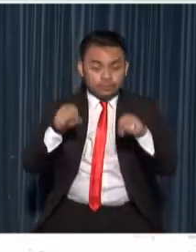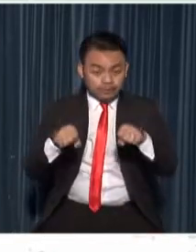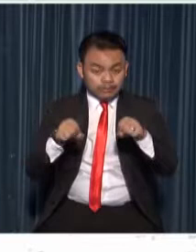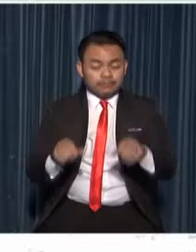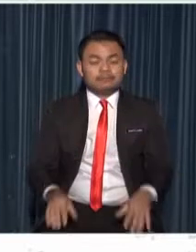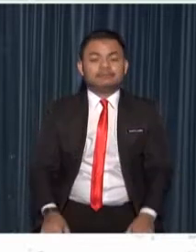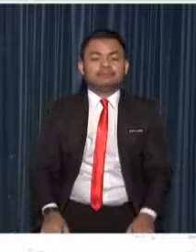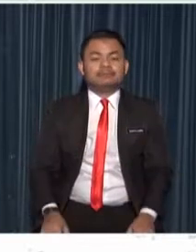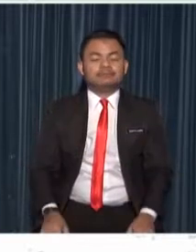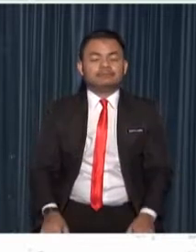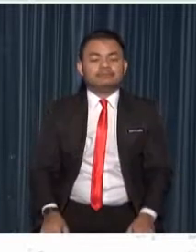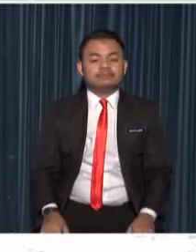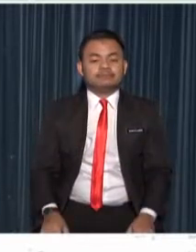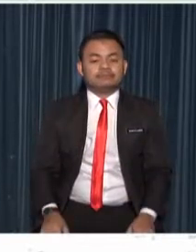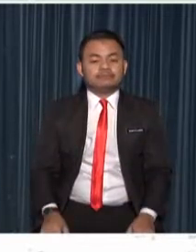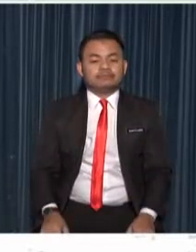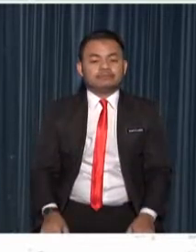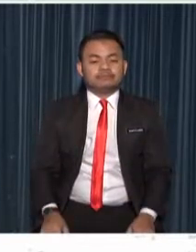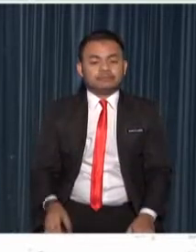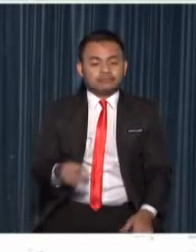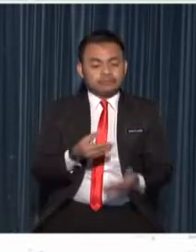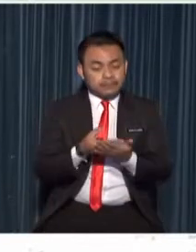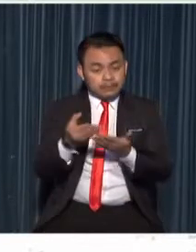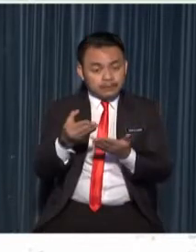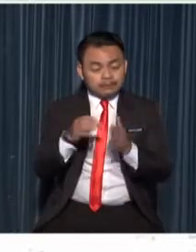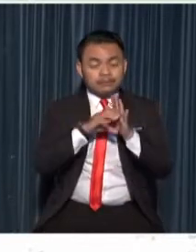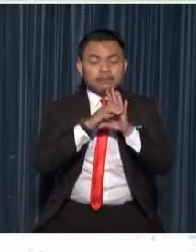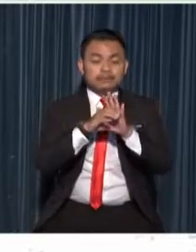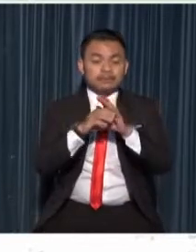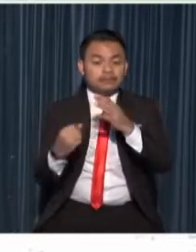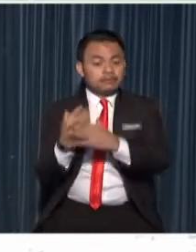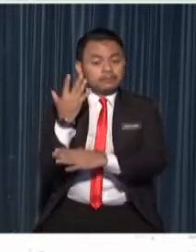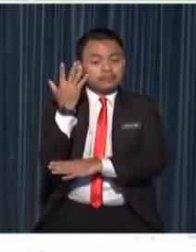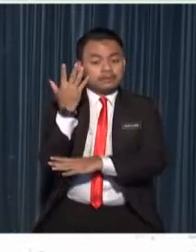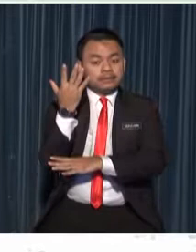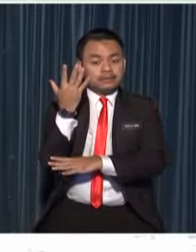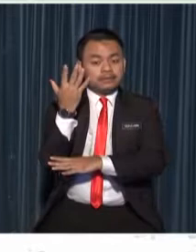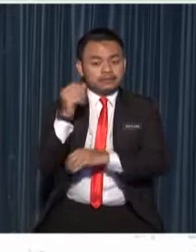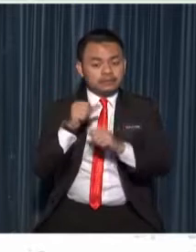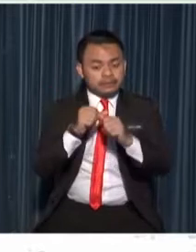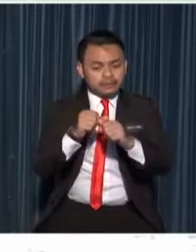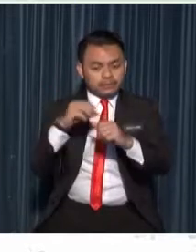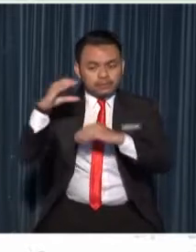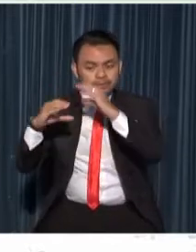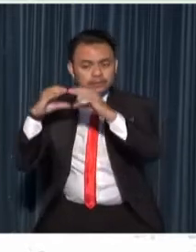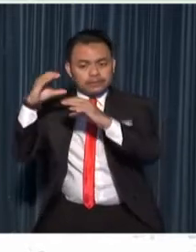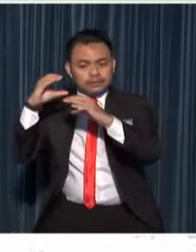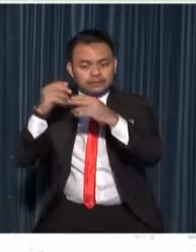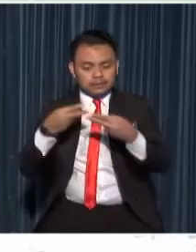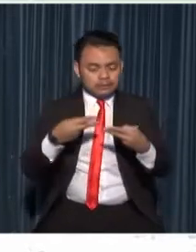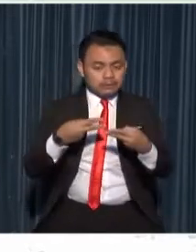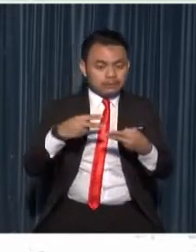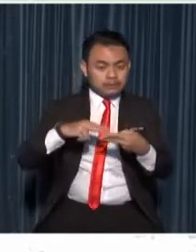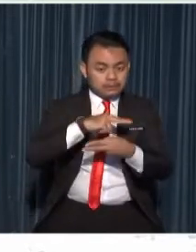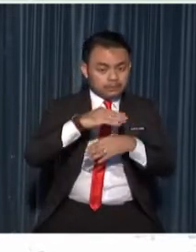give examples of plants for each way of reproduction give